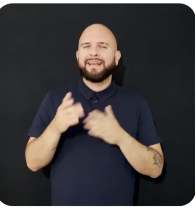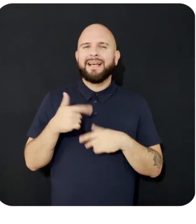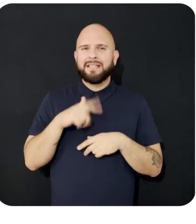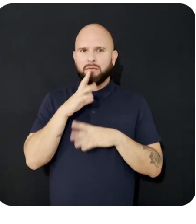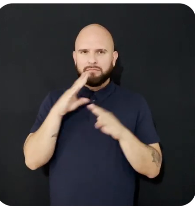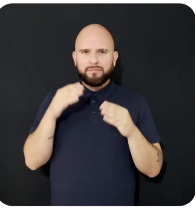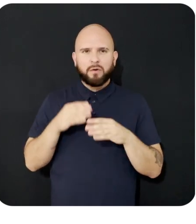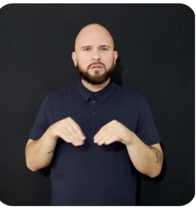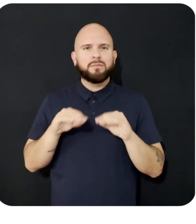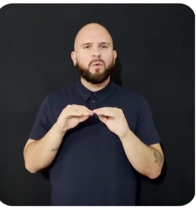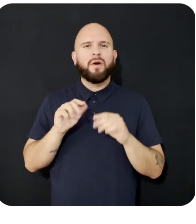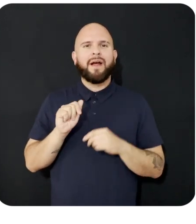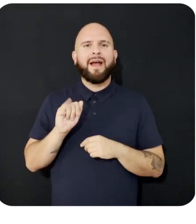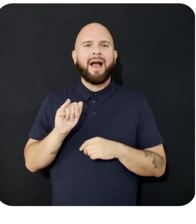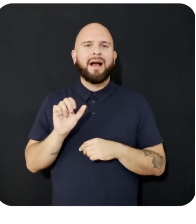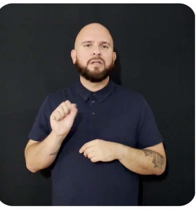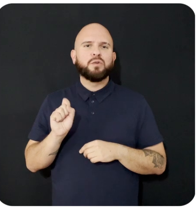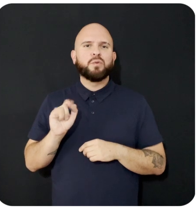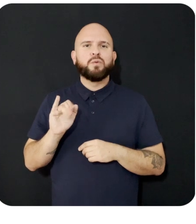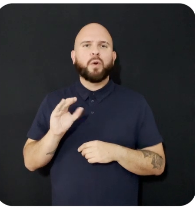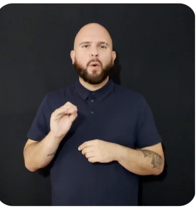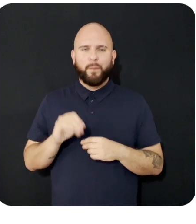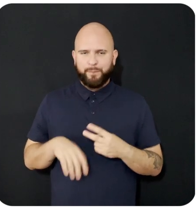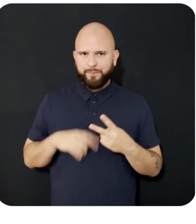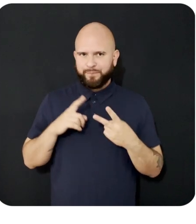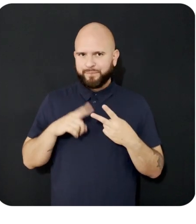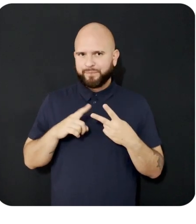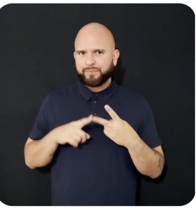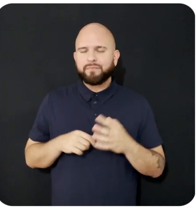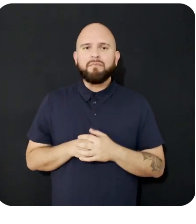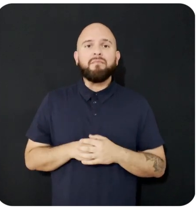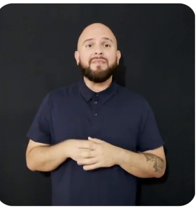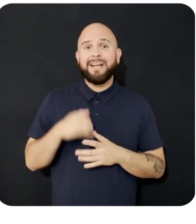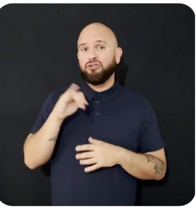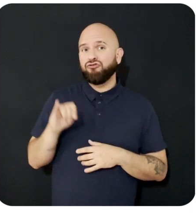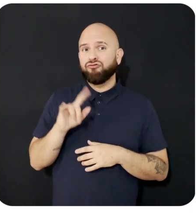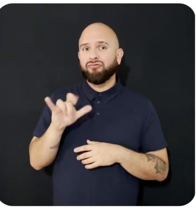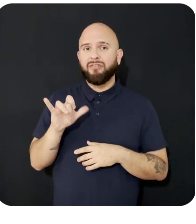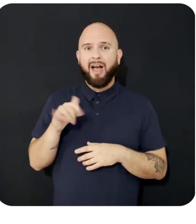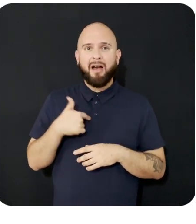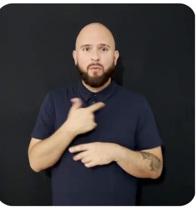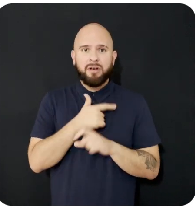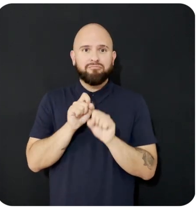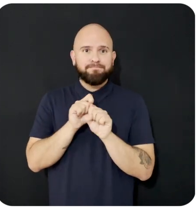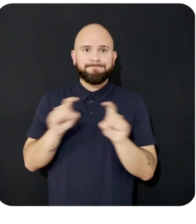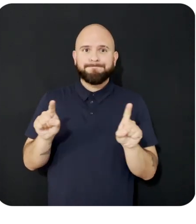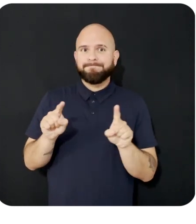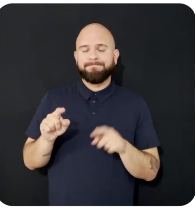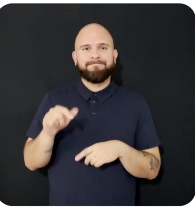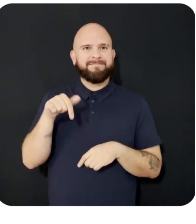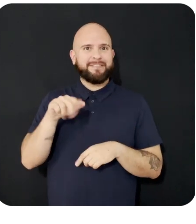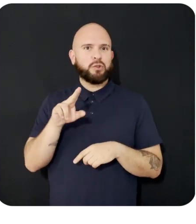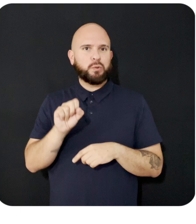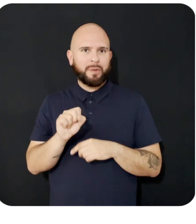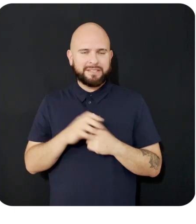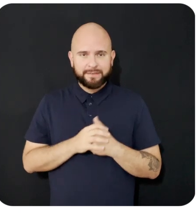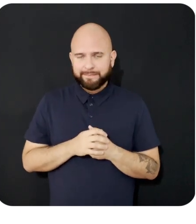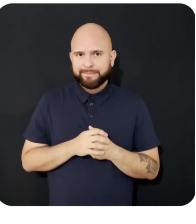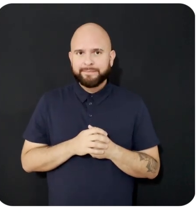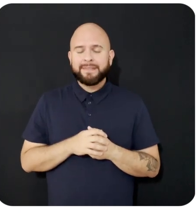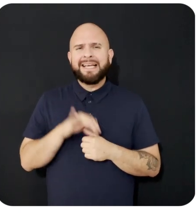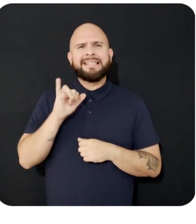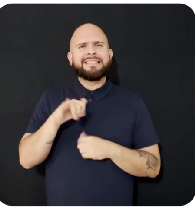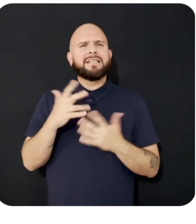AI Studio. This past July, we also launched AI Studio in the US. AI Studio is a destination